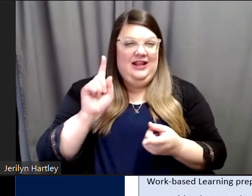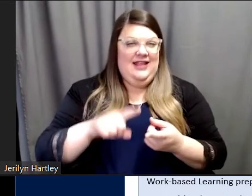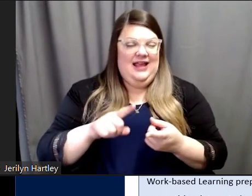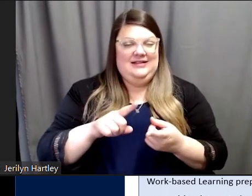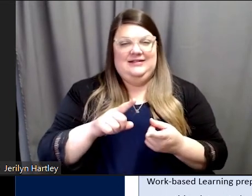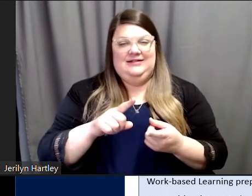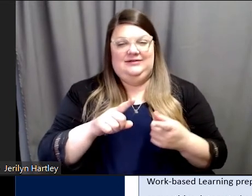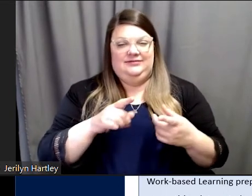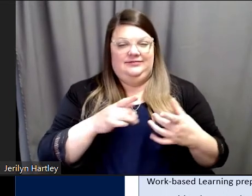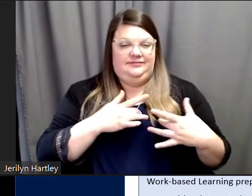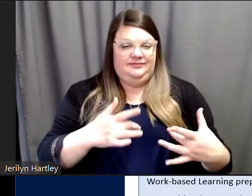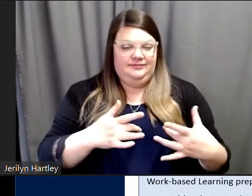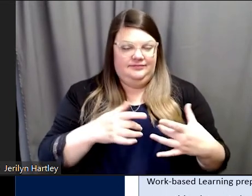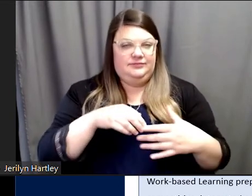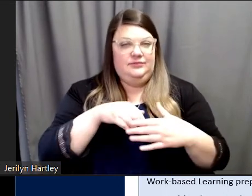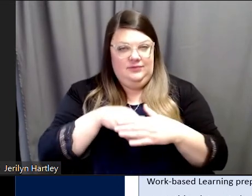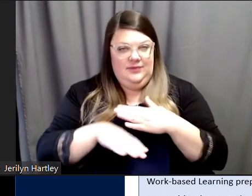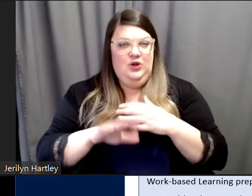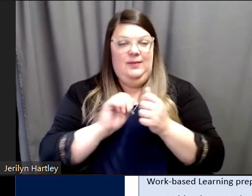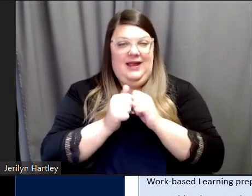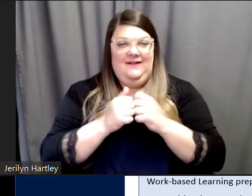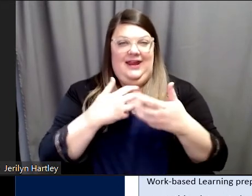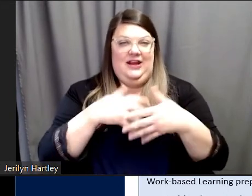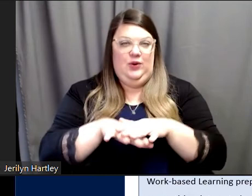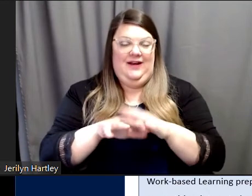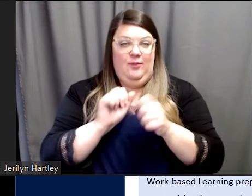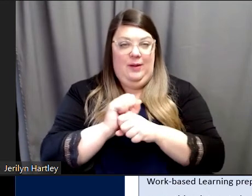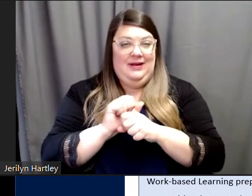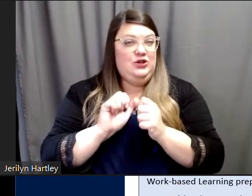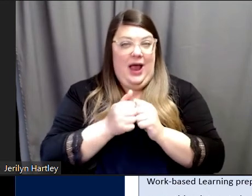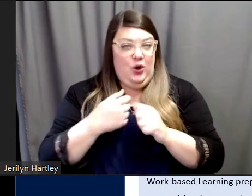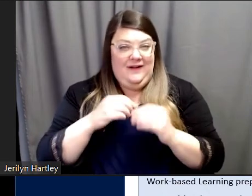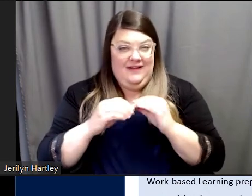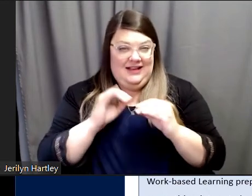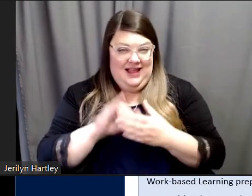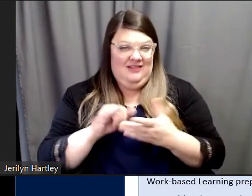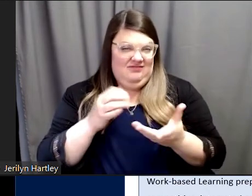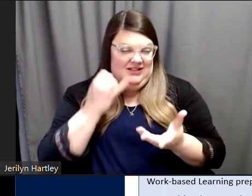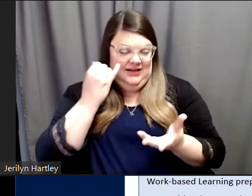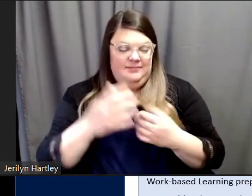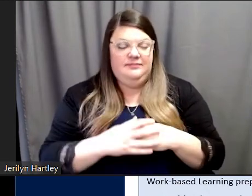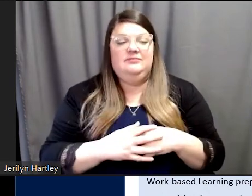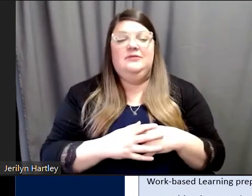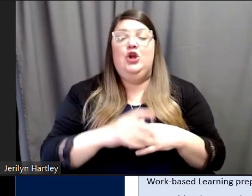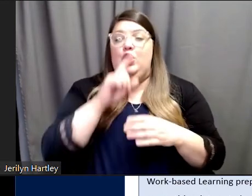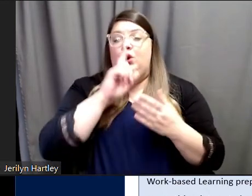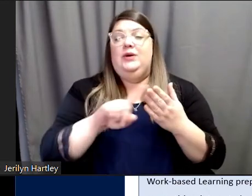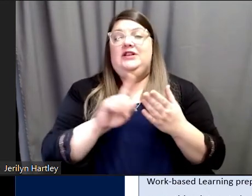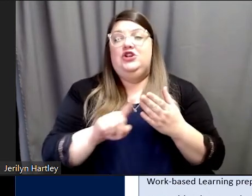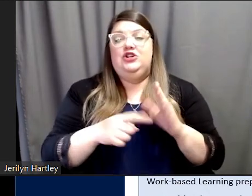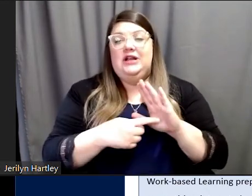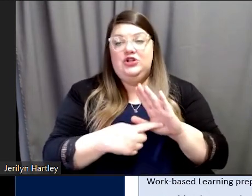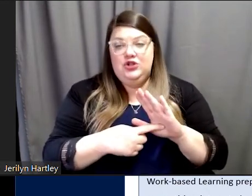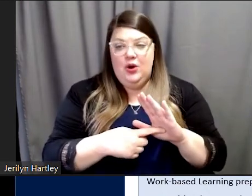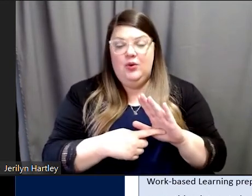be to get into competitive and integrated employment. So the idea is, how do we fix that? Research has shown that